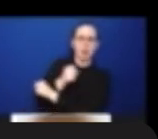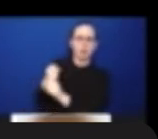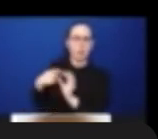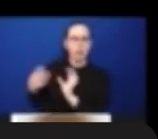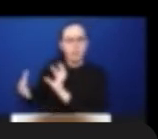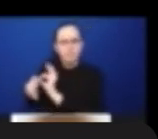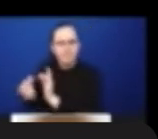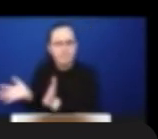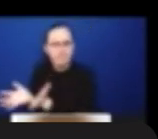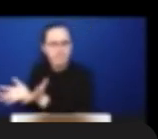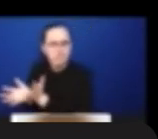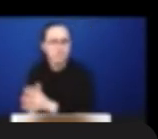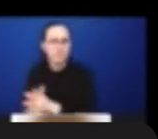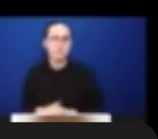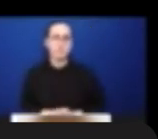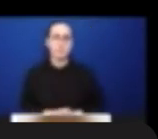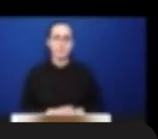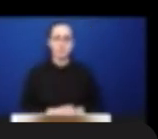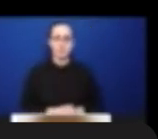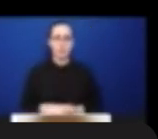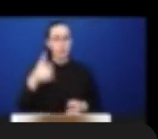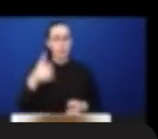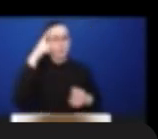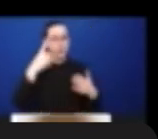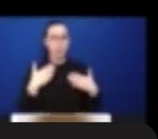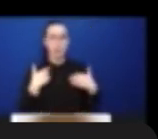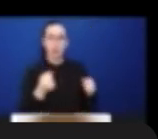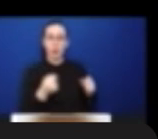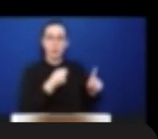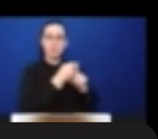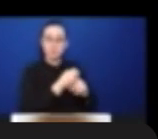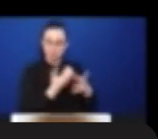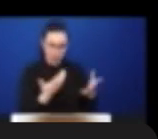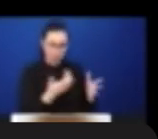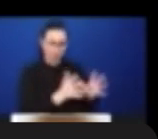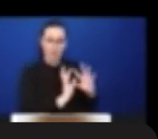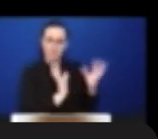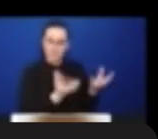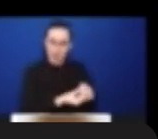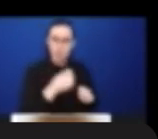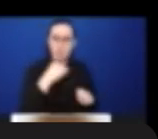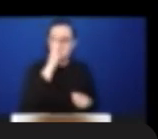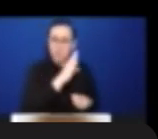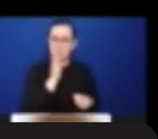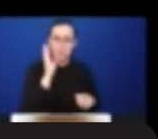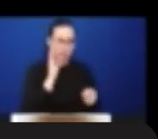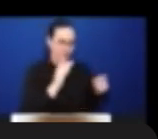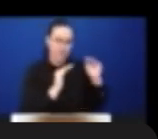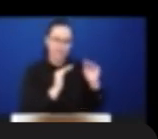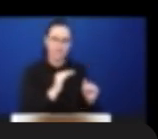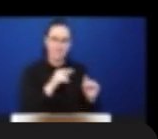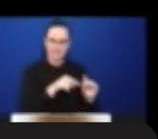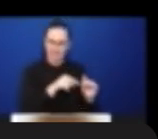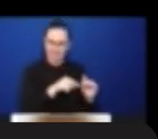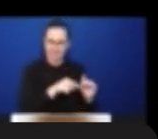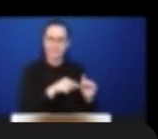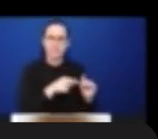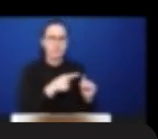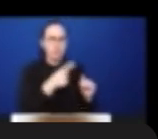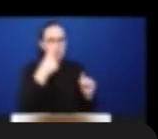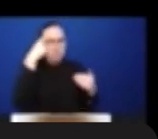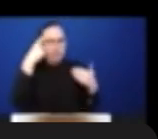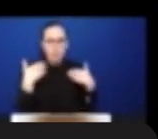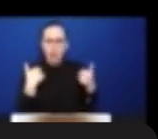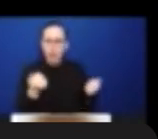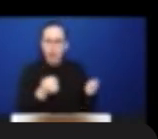mental health and development. They found that there's an increase in children's social anxiety and regression in academic development